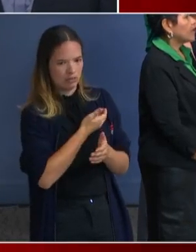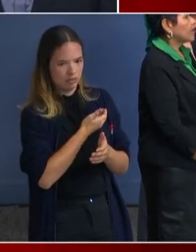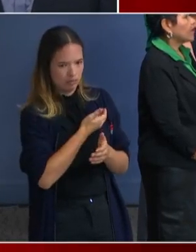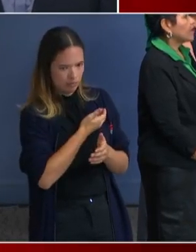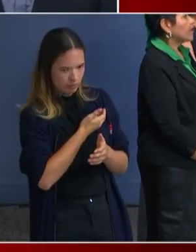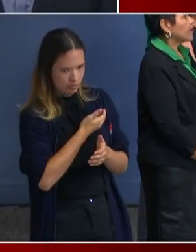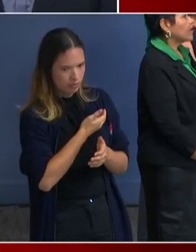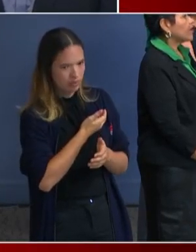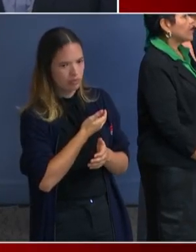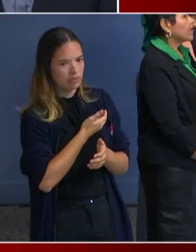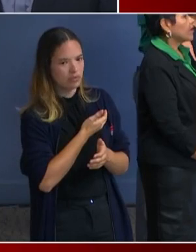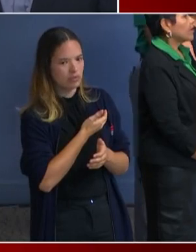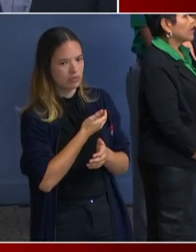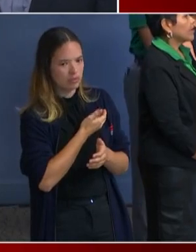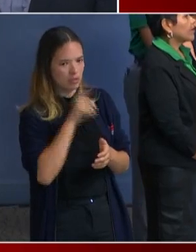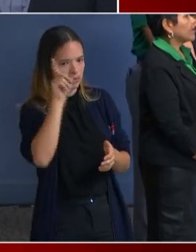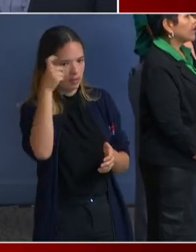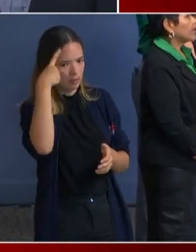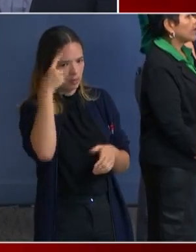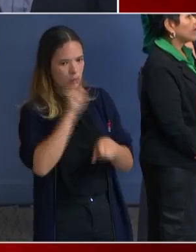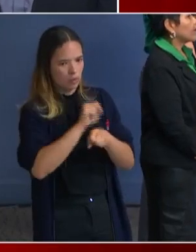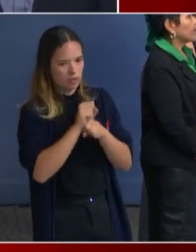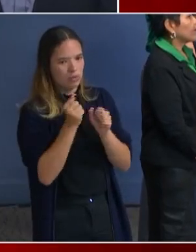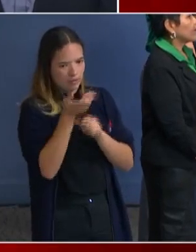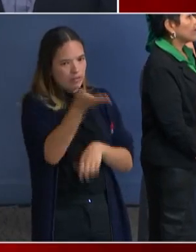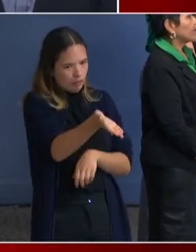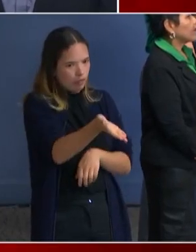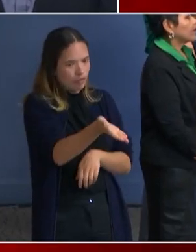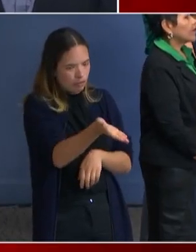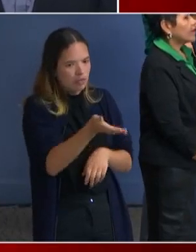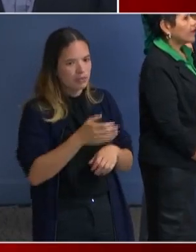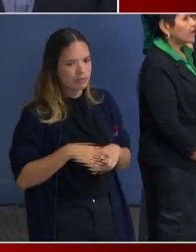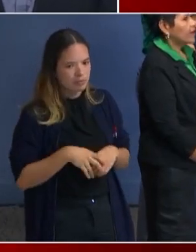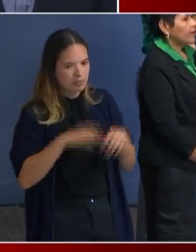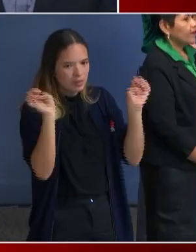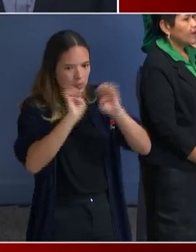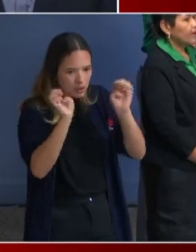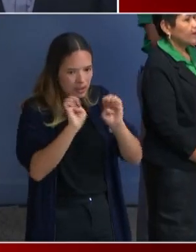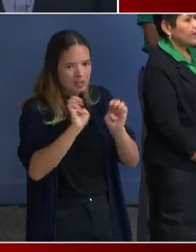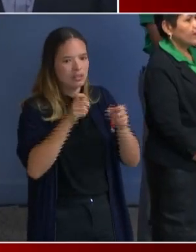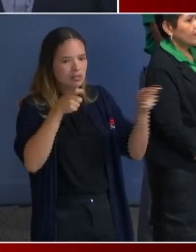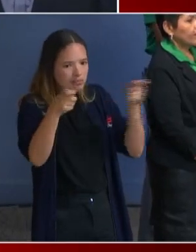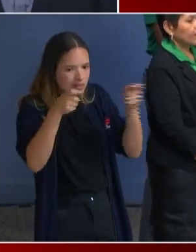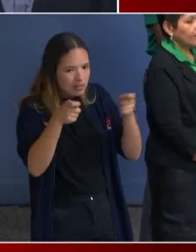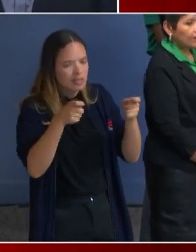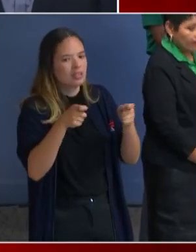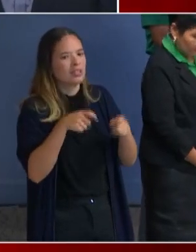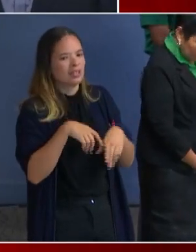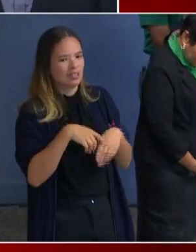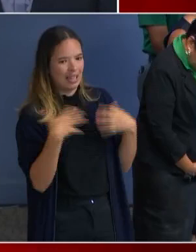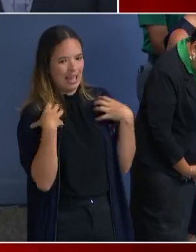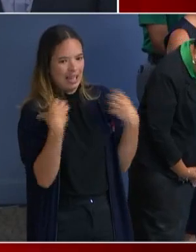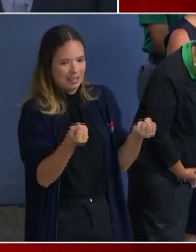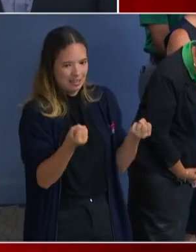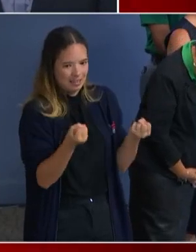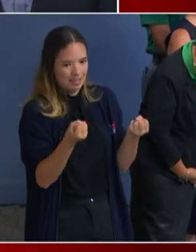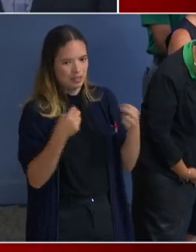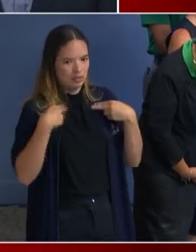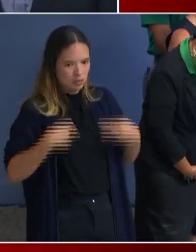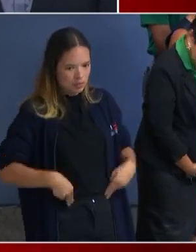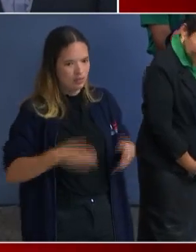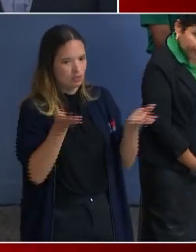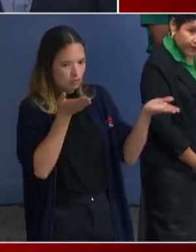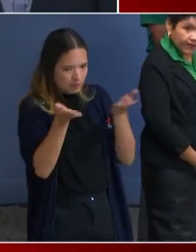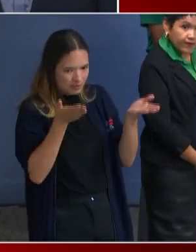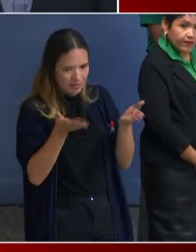in, I should say, in, um, emergency management and in the health and human services. So